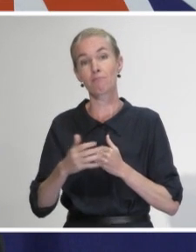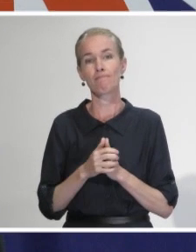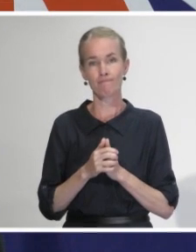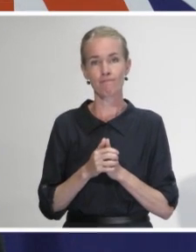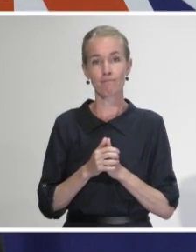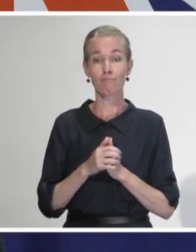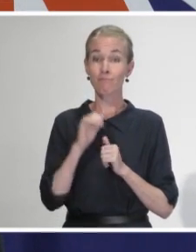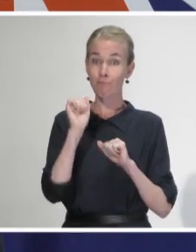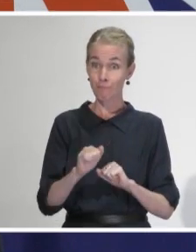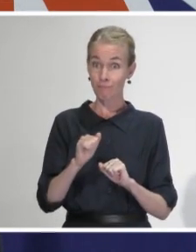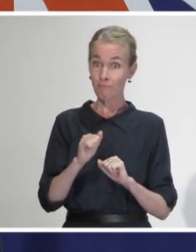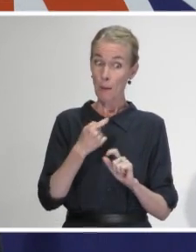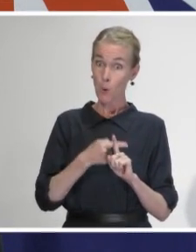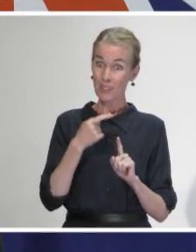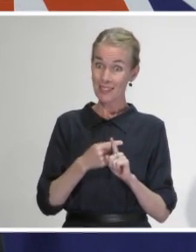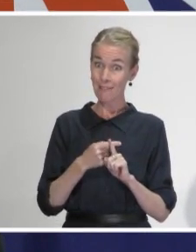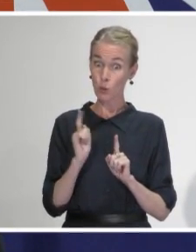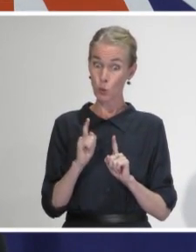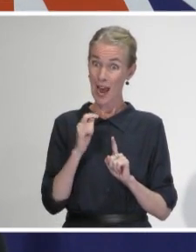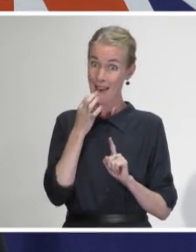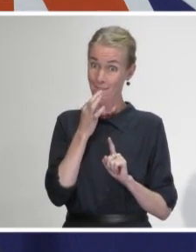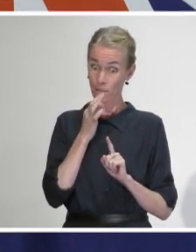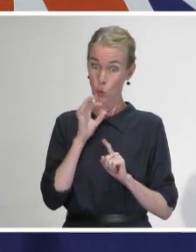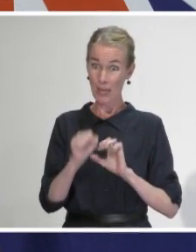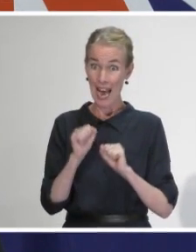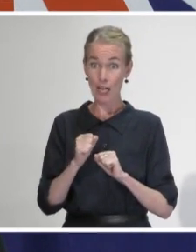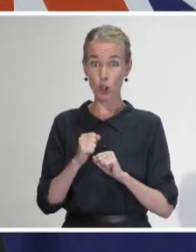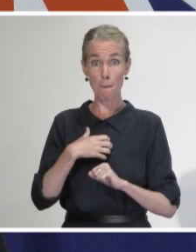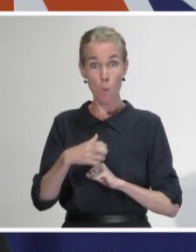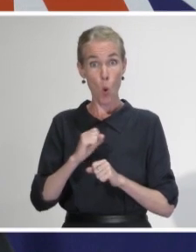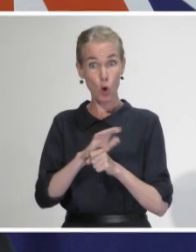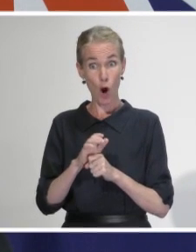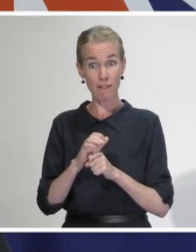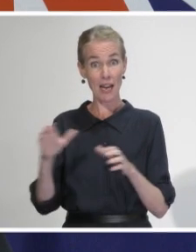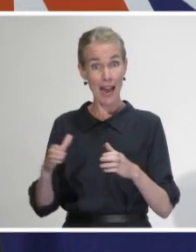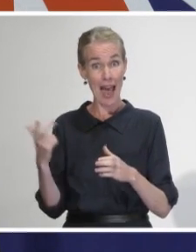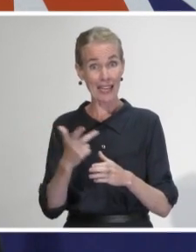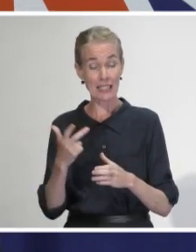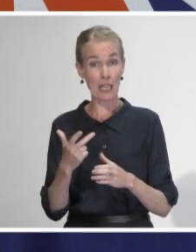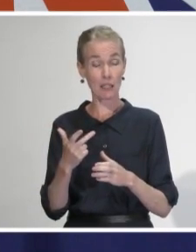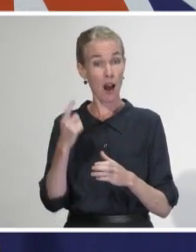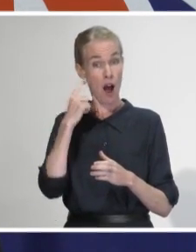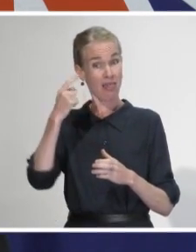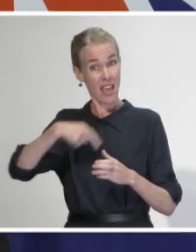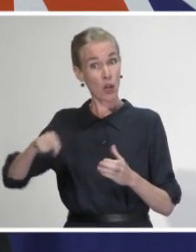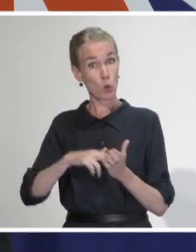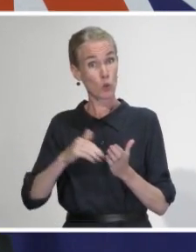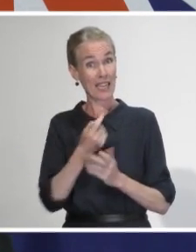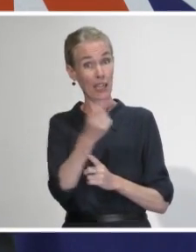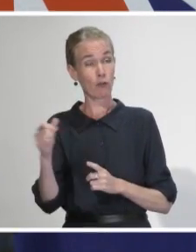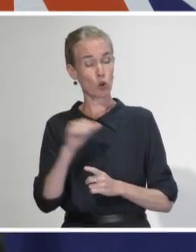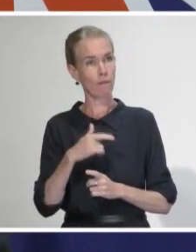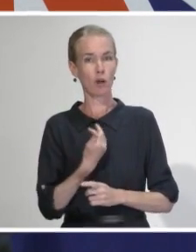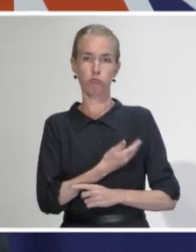are seeing a smaller number of cases and that I think all New Zealanders should take heart from that, that our collective efforts are paying dividends.